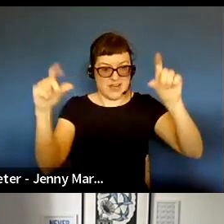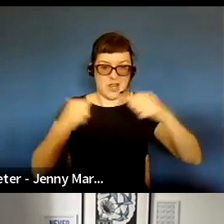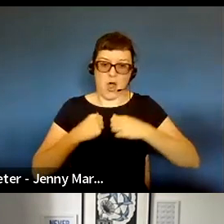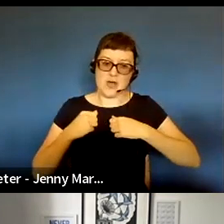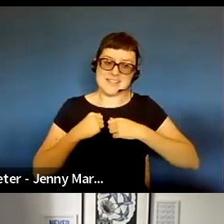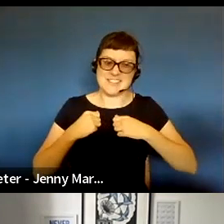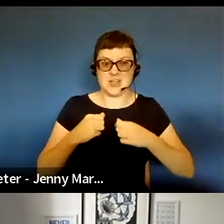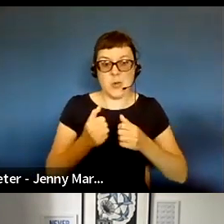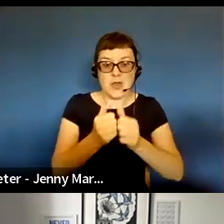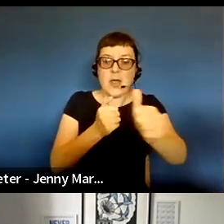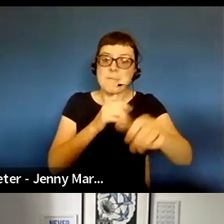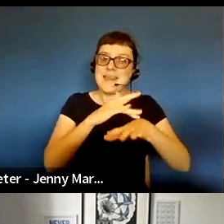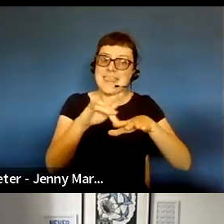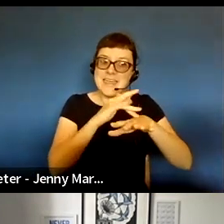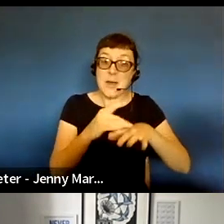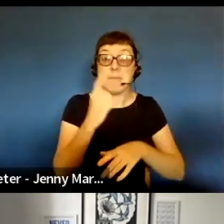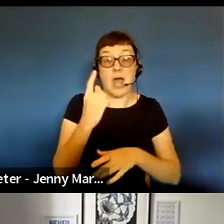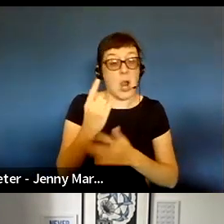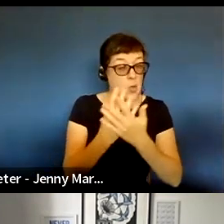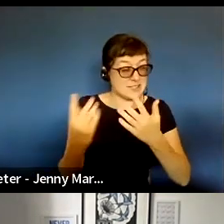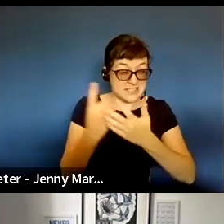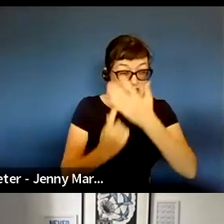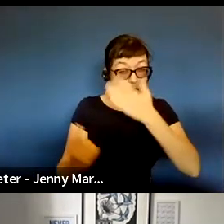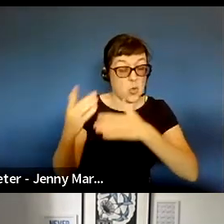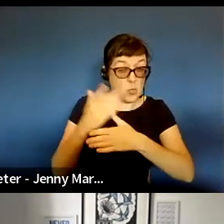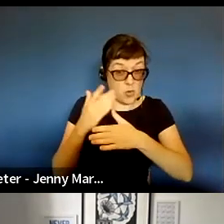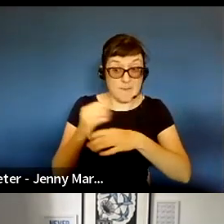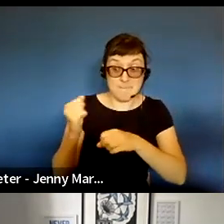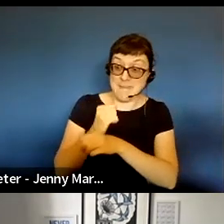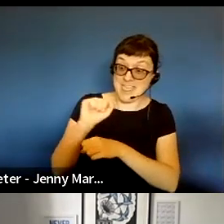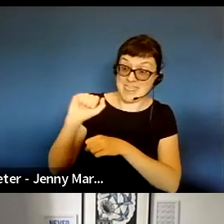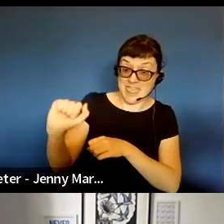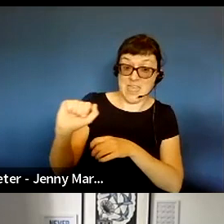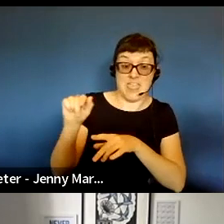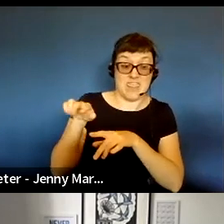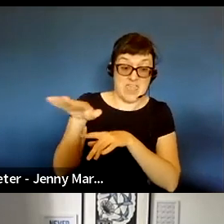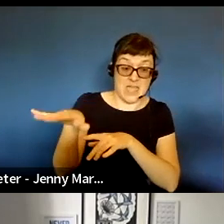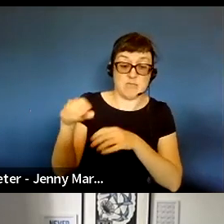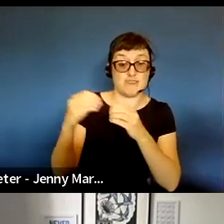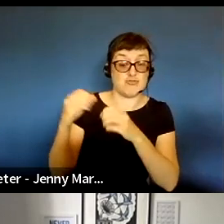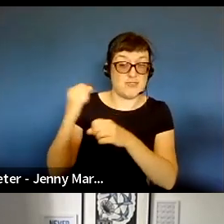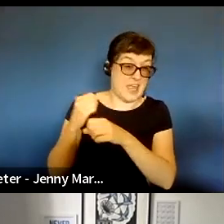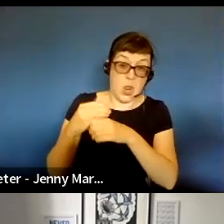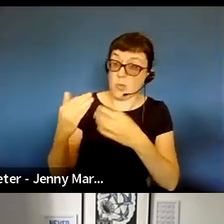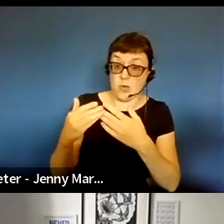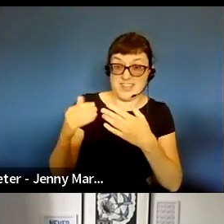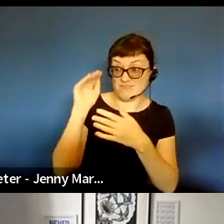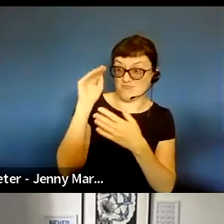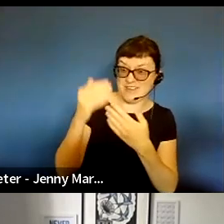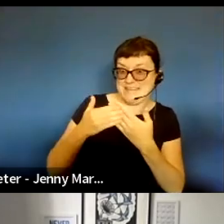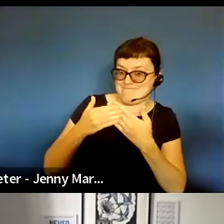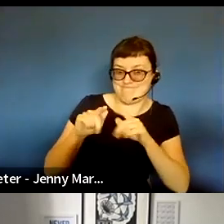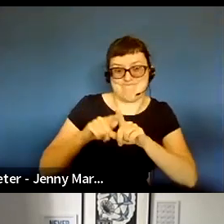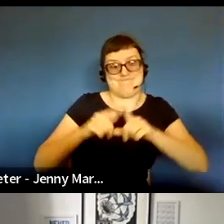companies theatre, but actually a lot of solo work was made at Broadgate during that year. A lot of work that is very far outside of our